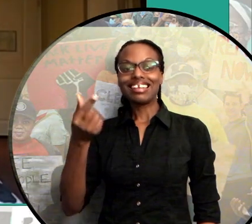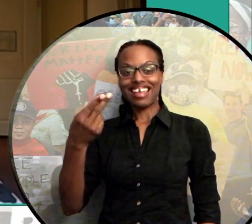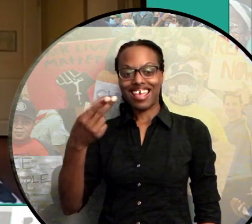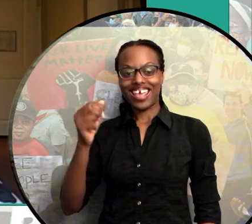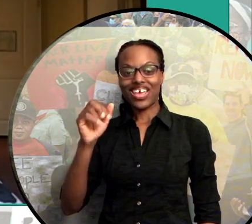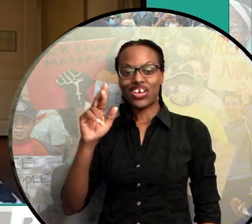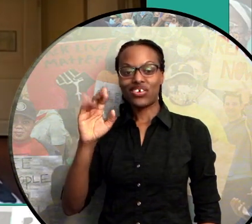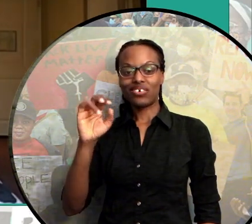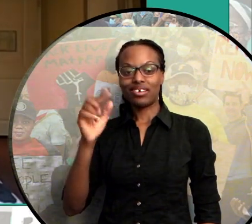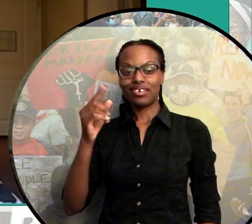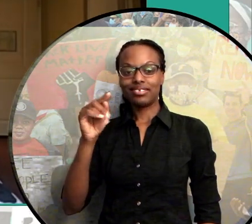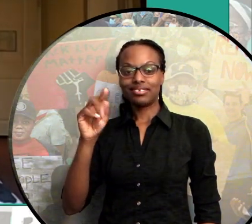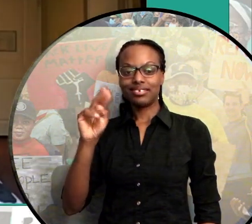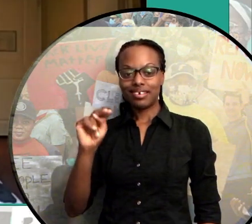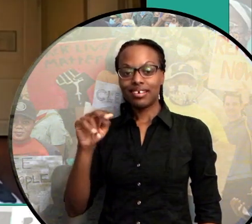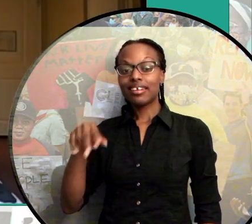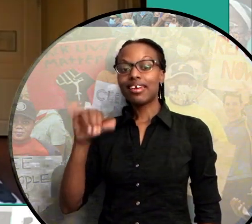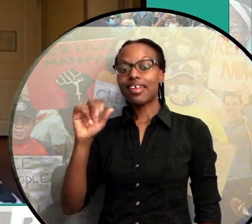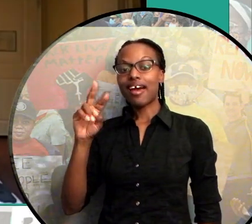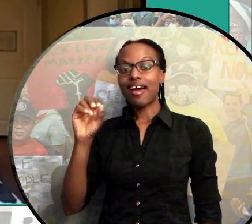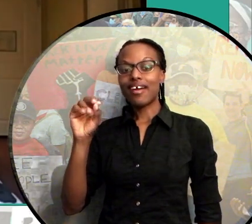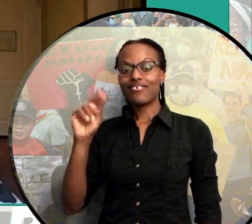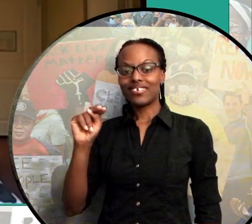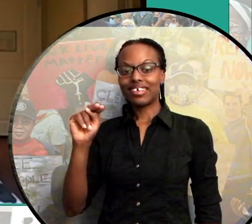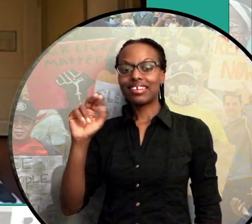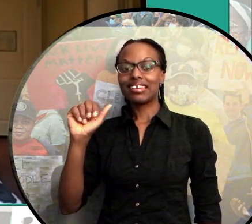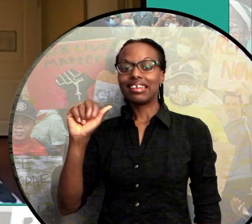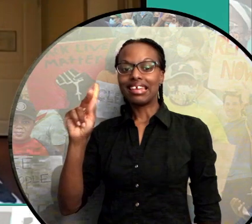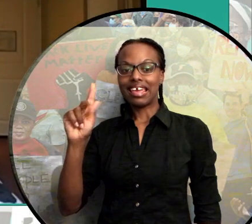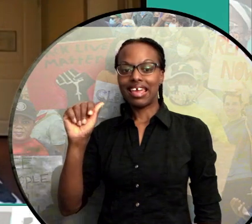performance by Breonna Bain. Thank you.